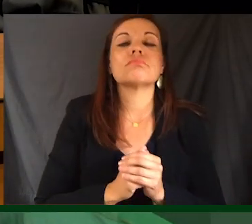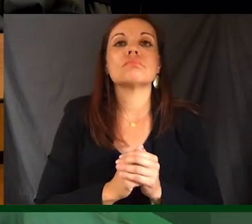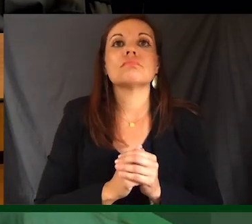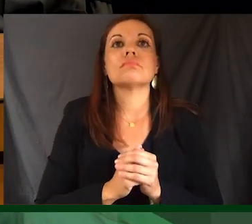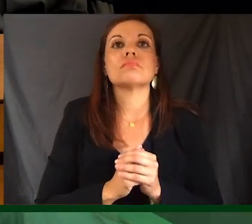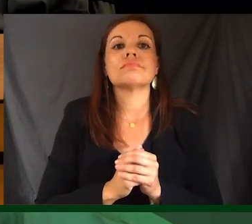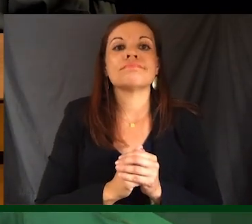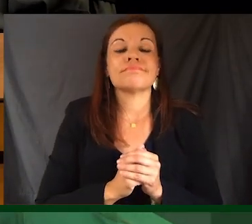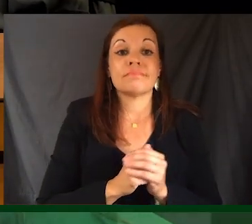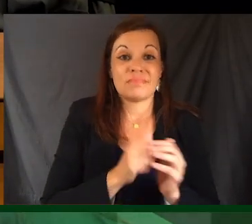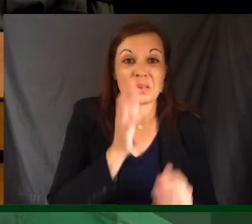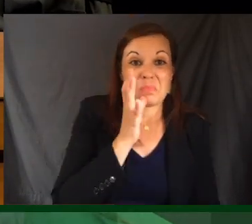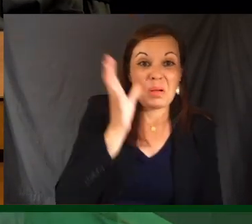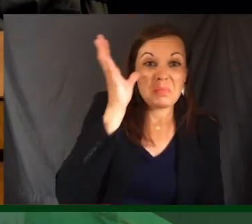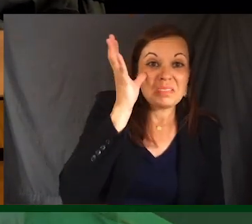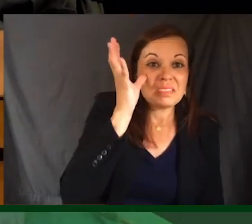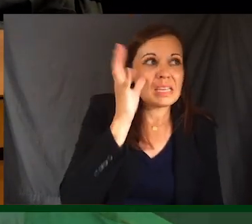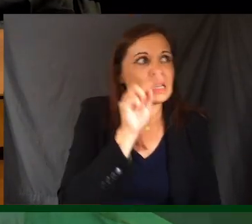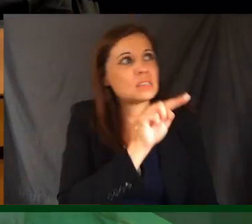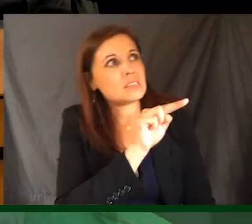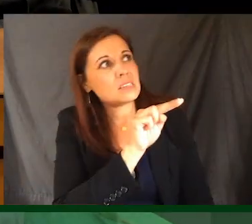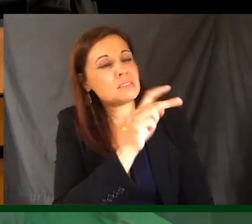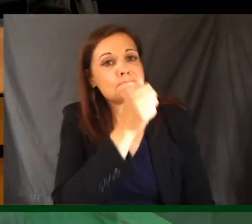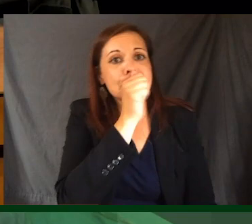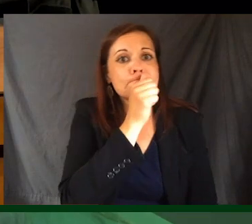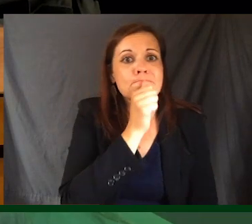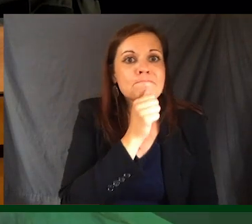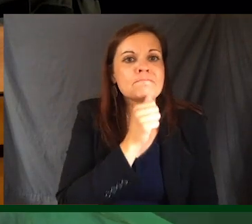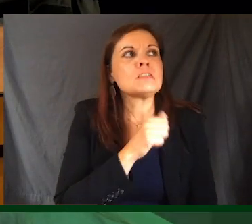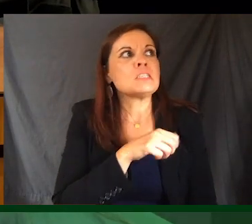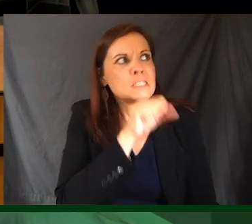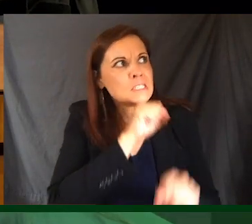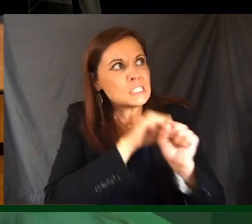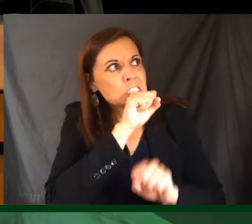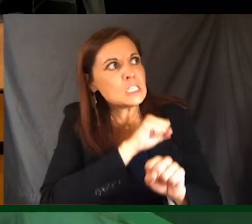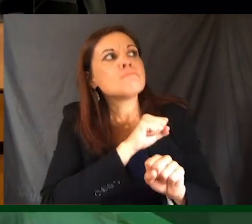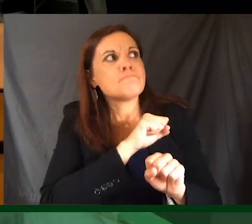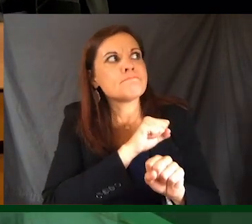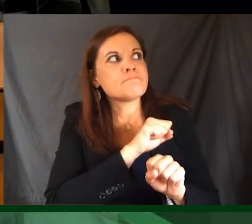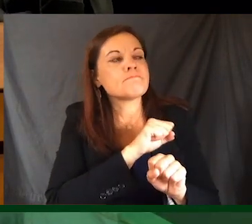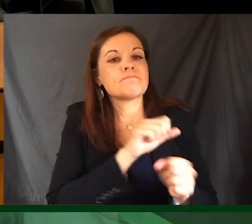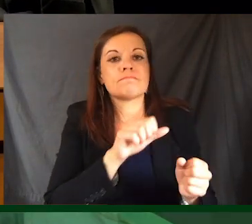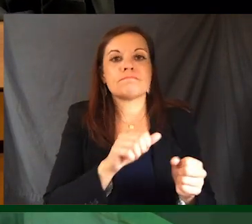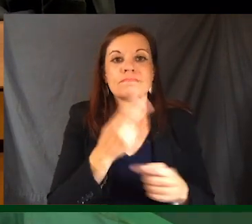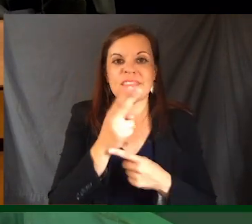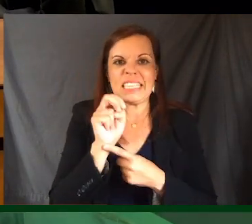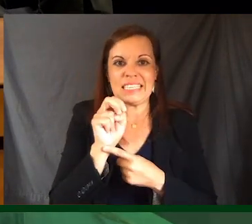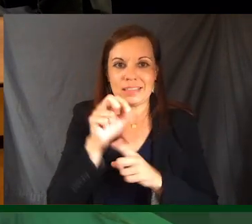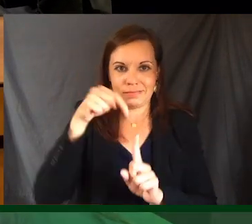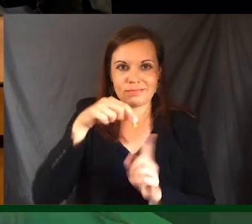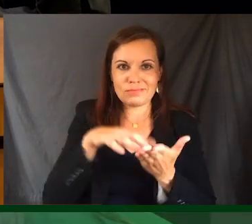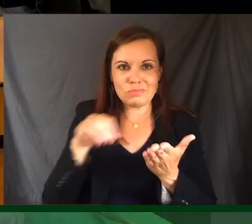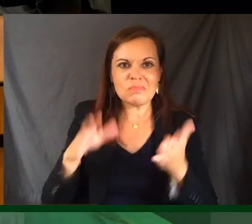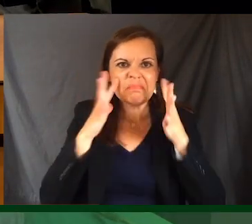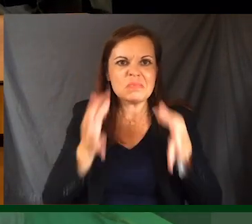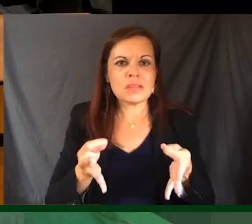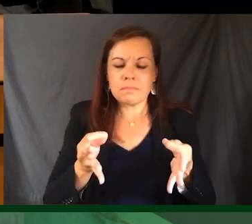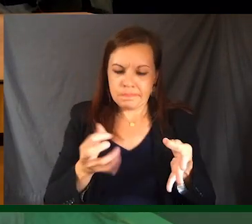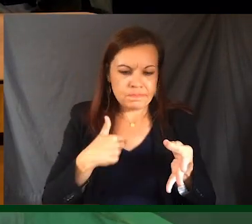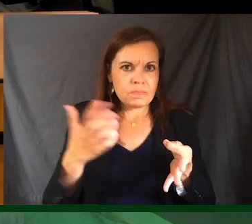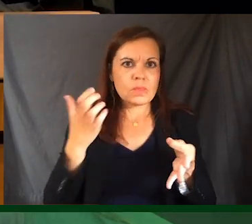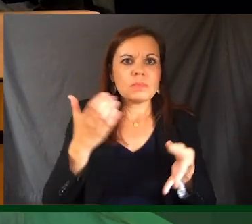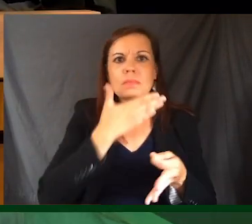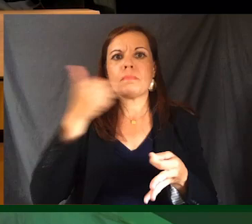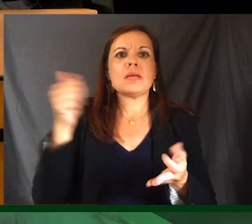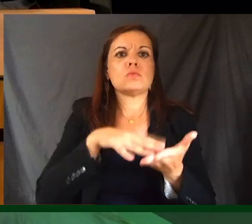Their struggles made this remarkable individual determined to be the best student he could be and to always work